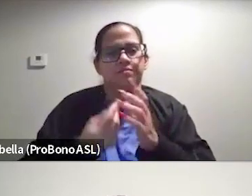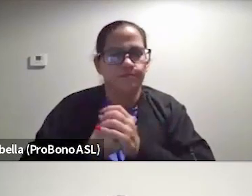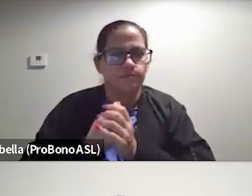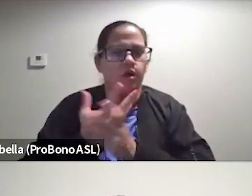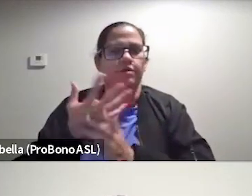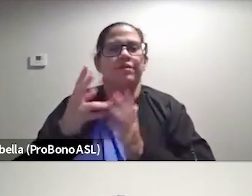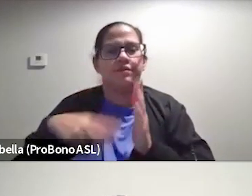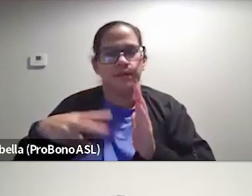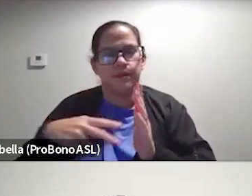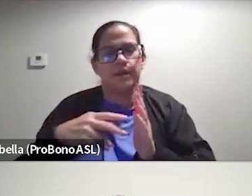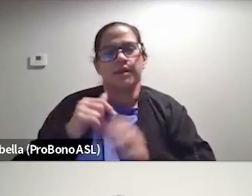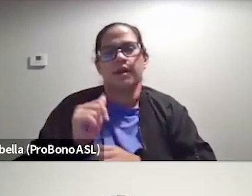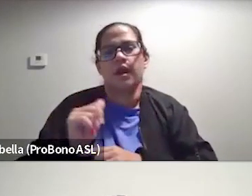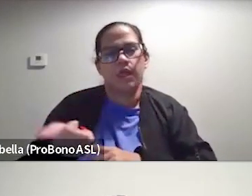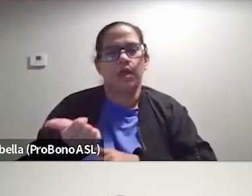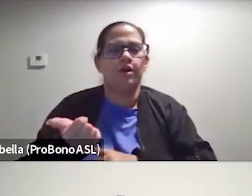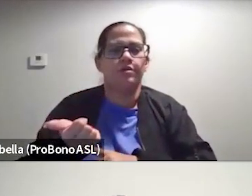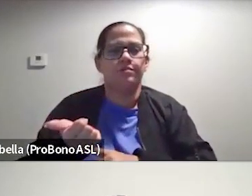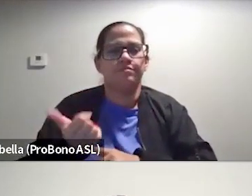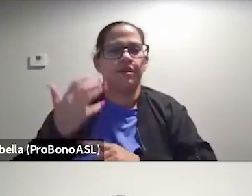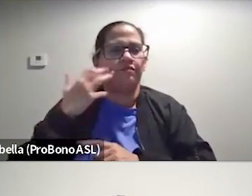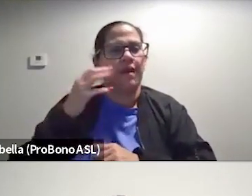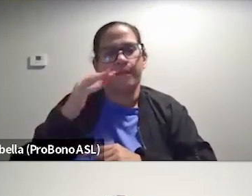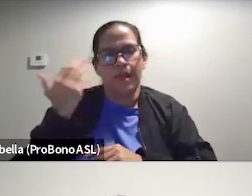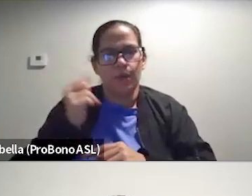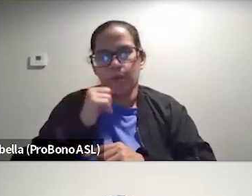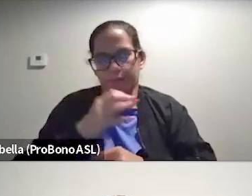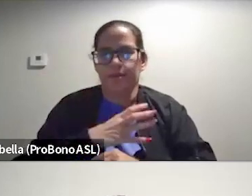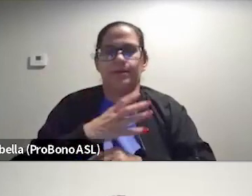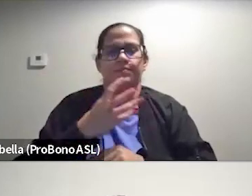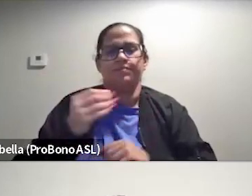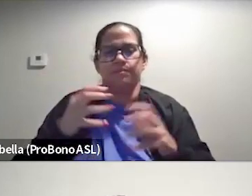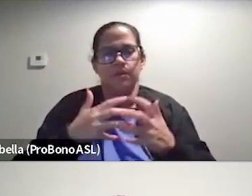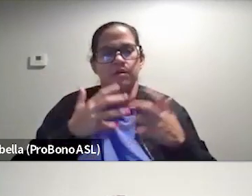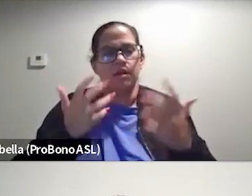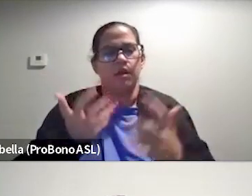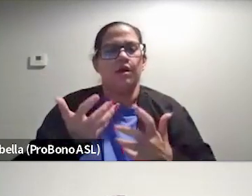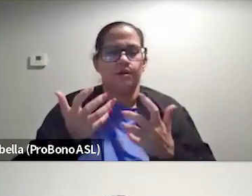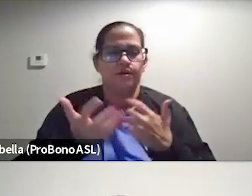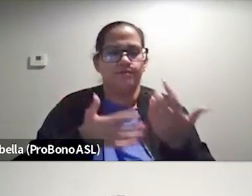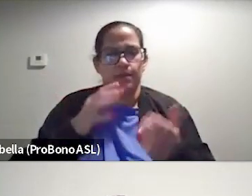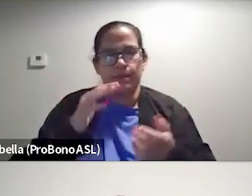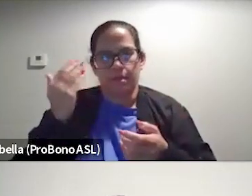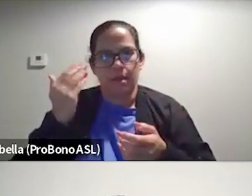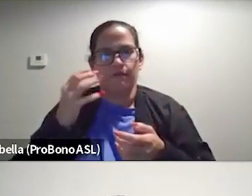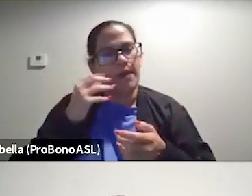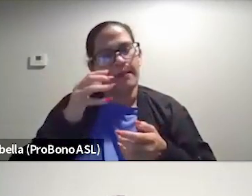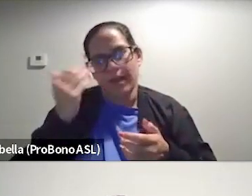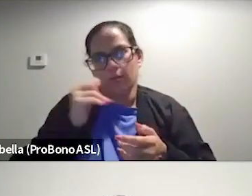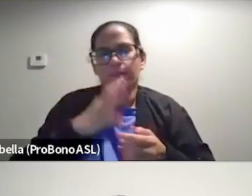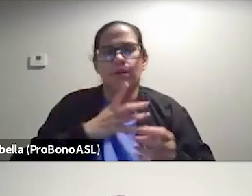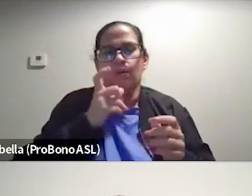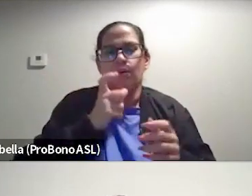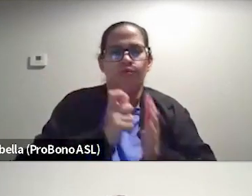other, um, fat black women. And there's a lot of, uh, black, fat black women who are writing